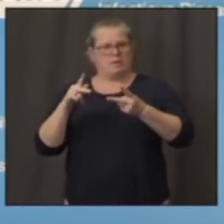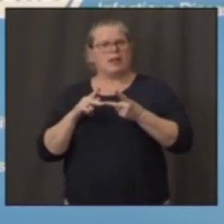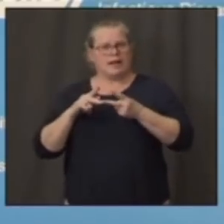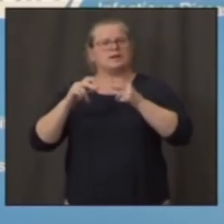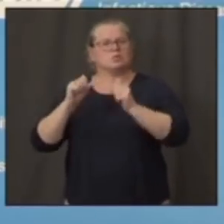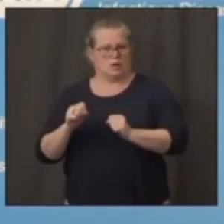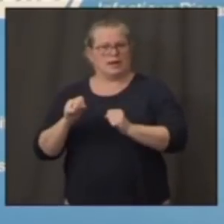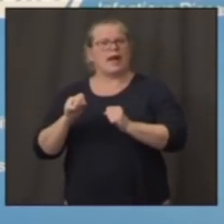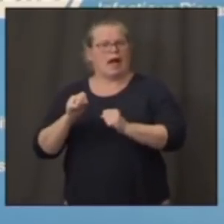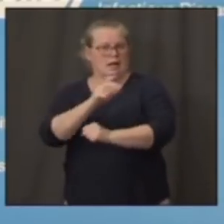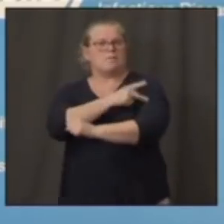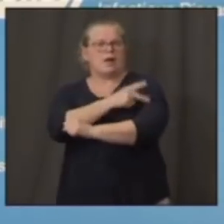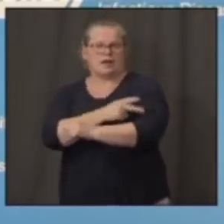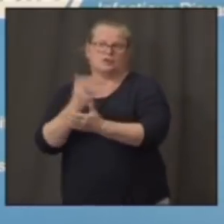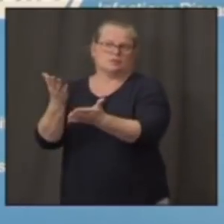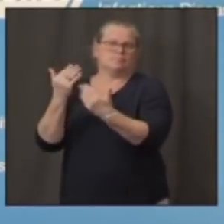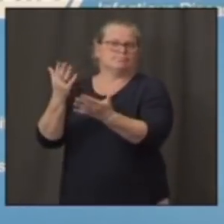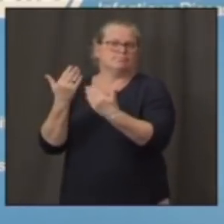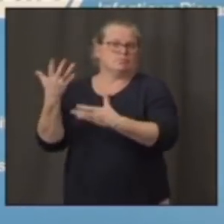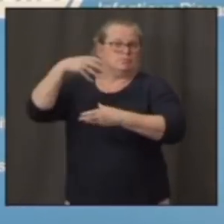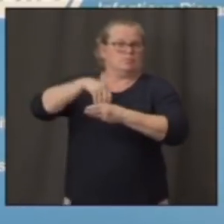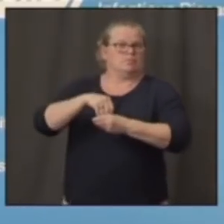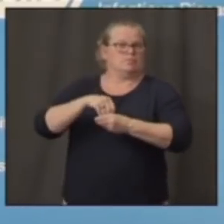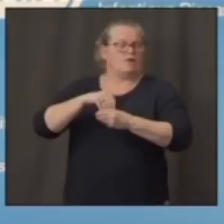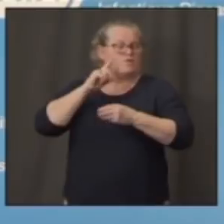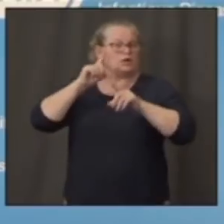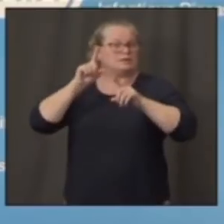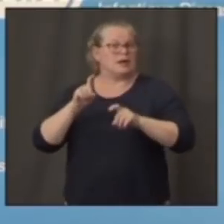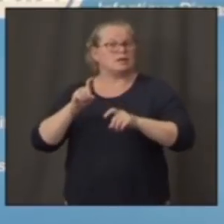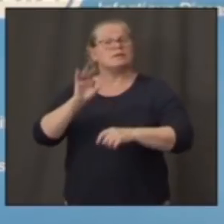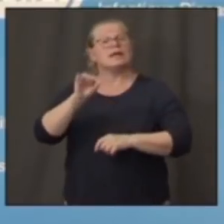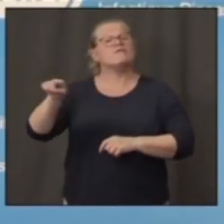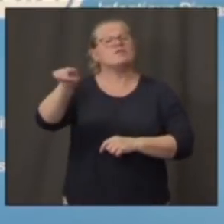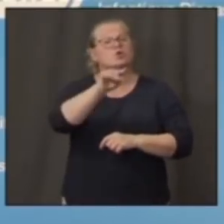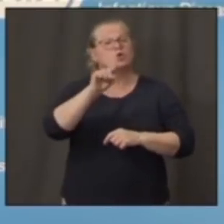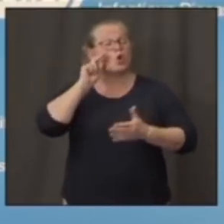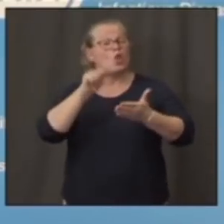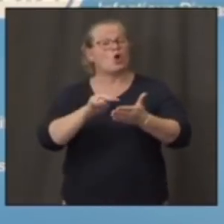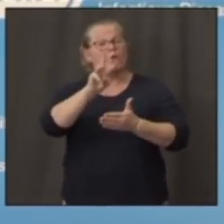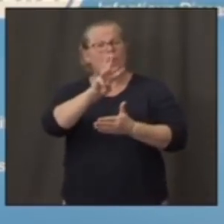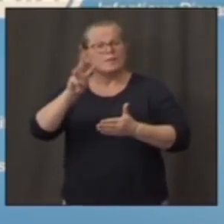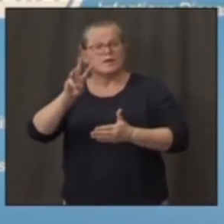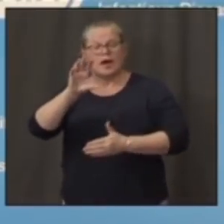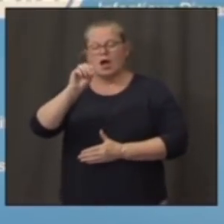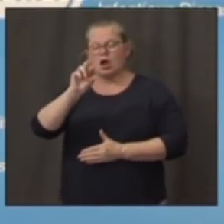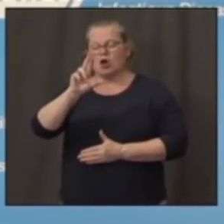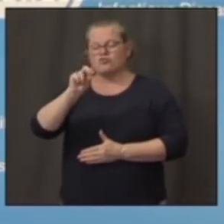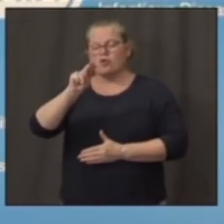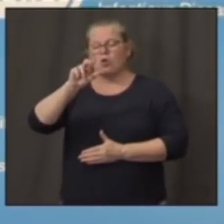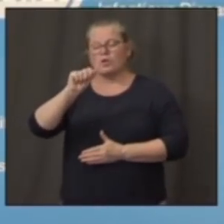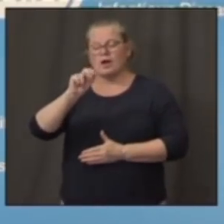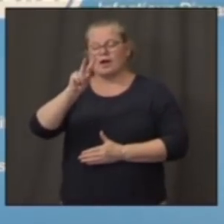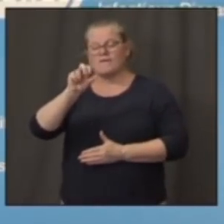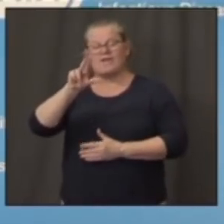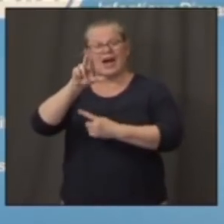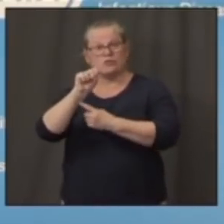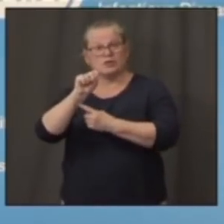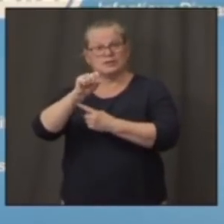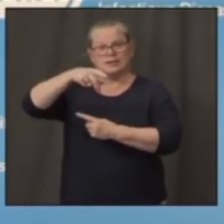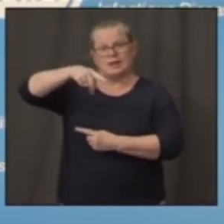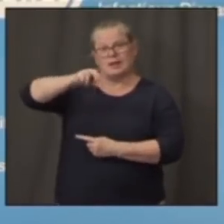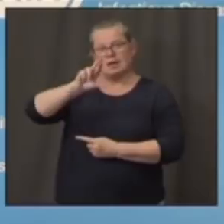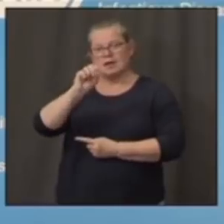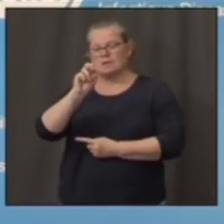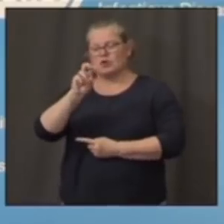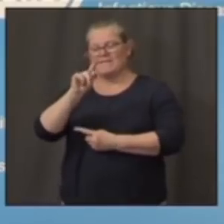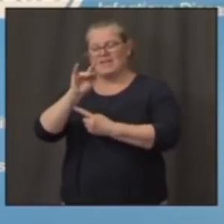if you go to the website, coronaviruspreventionnetwork.org, you can do two things.